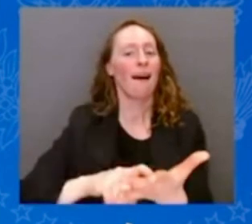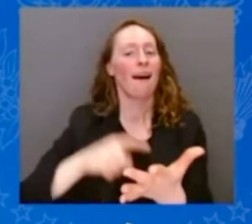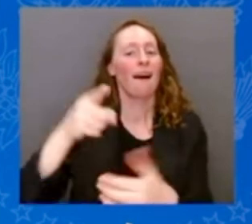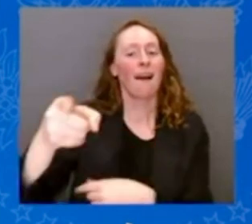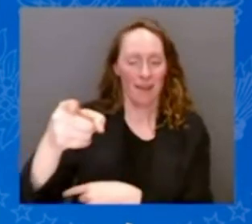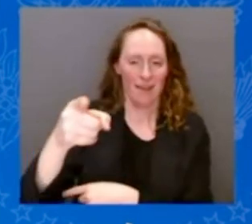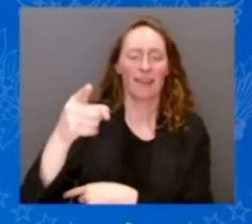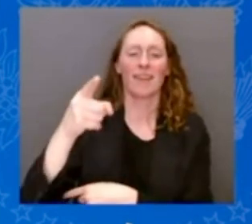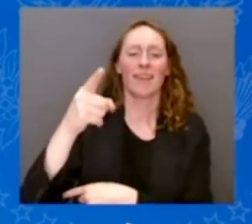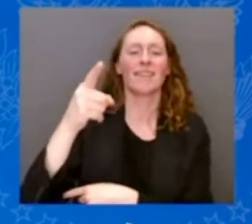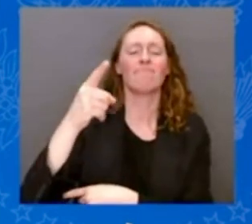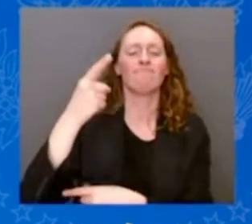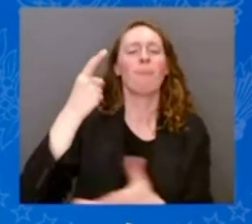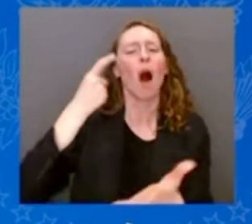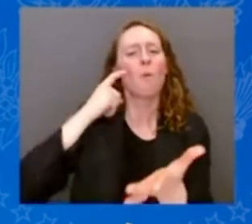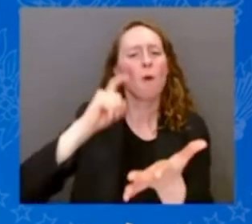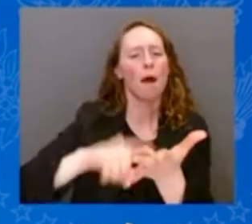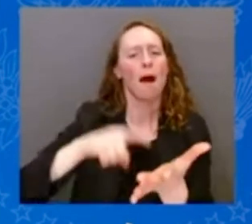Thank you, Father.